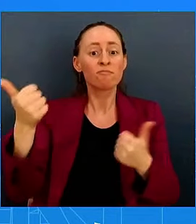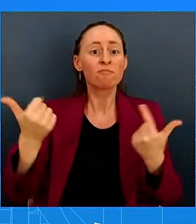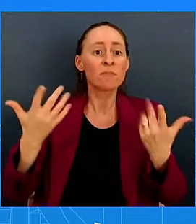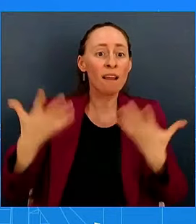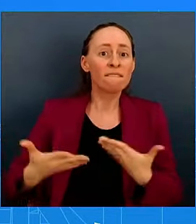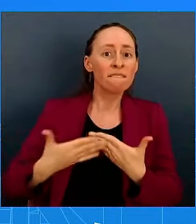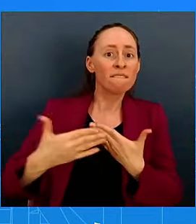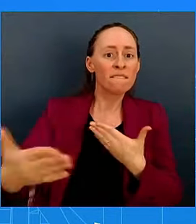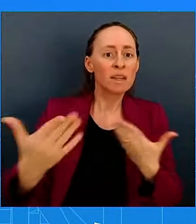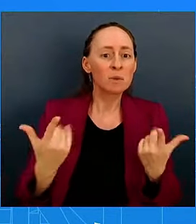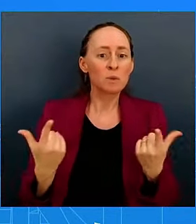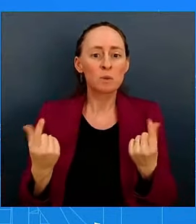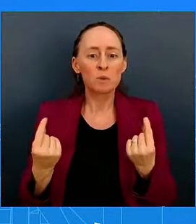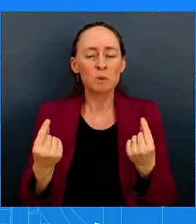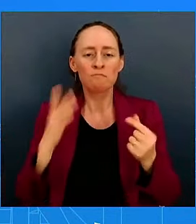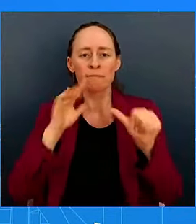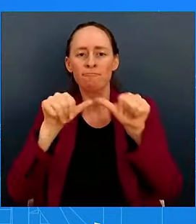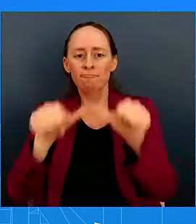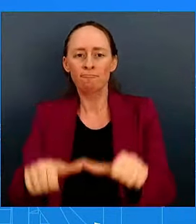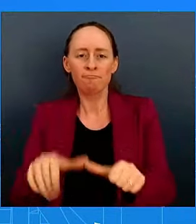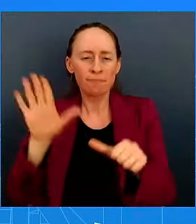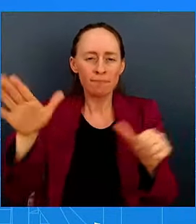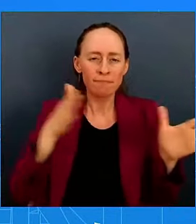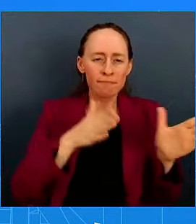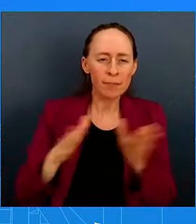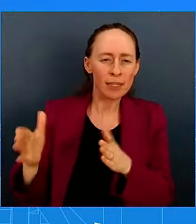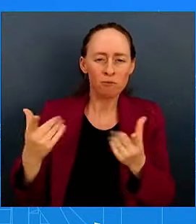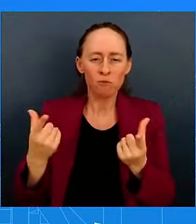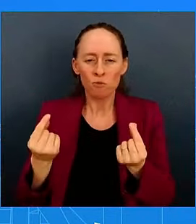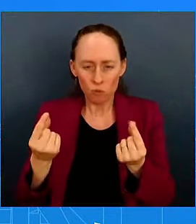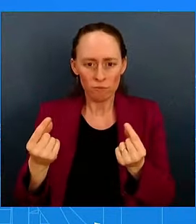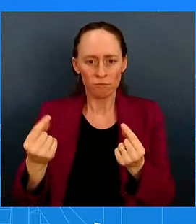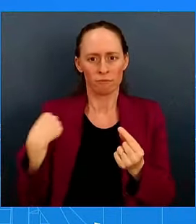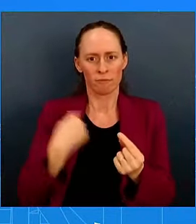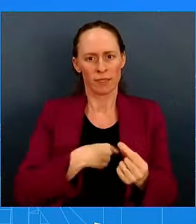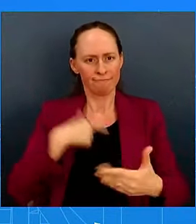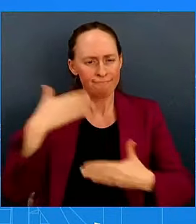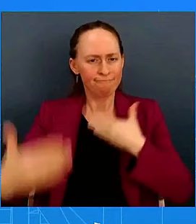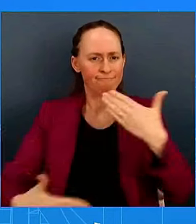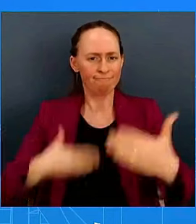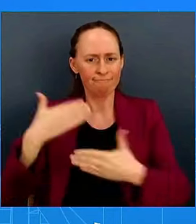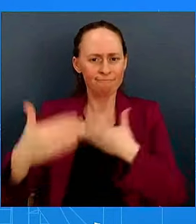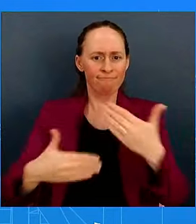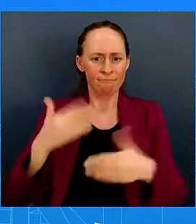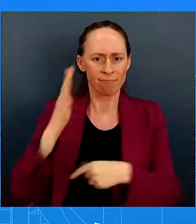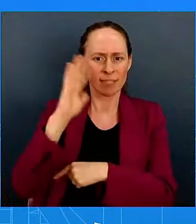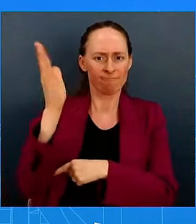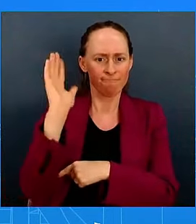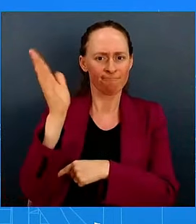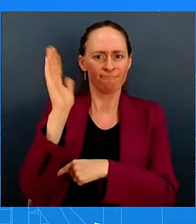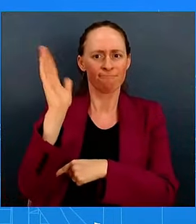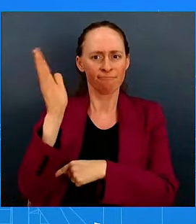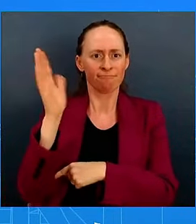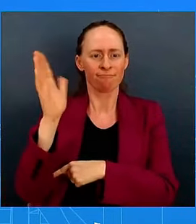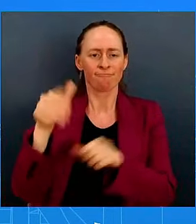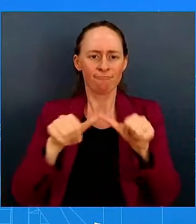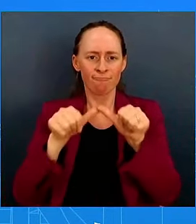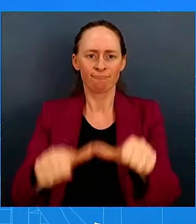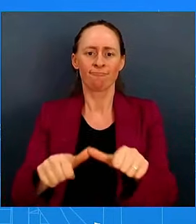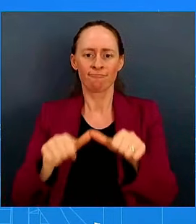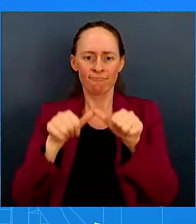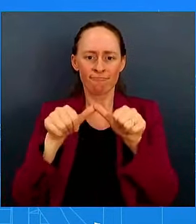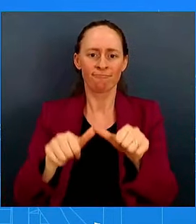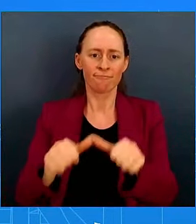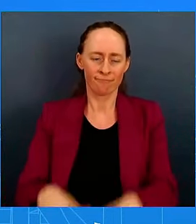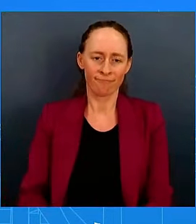do. But I think, if anything, we've been taking those actions. We've been giving those speeches. He's been giving those speeches, whether it's SCOTUS. You heard him talk about